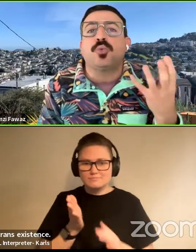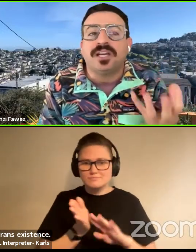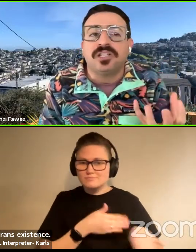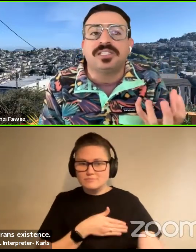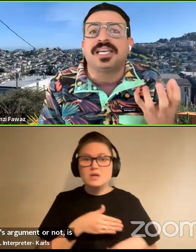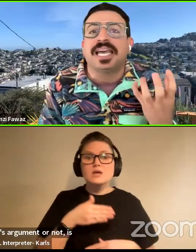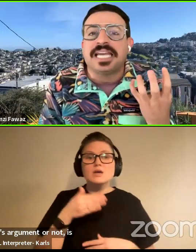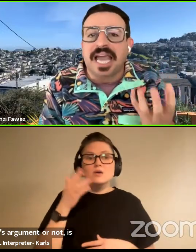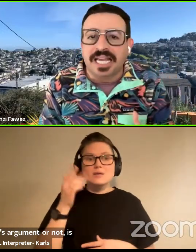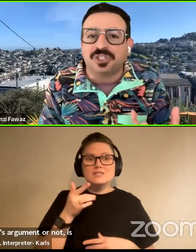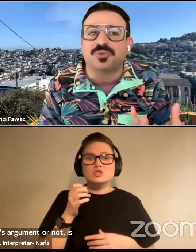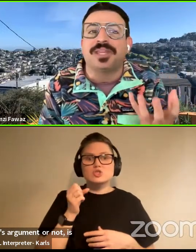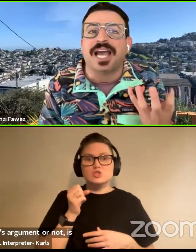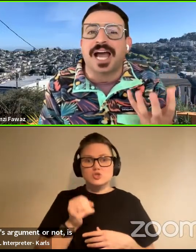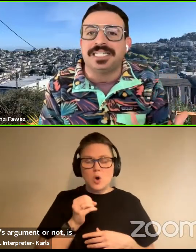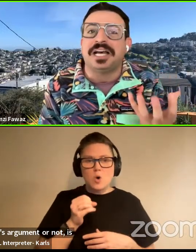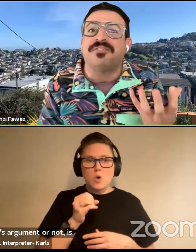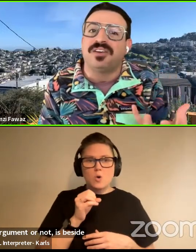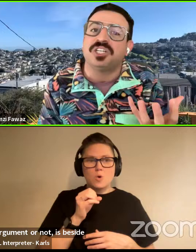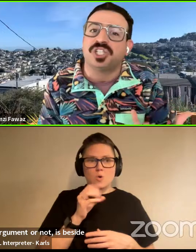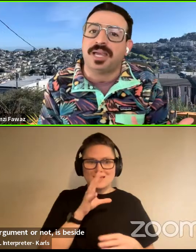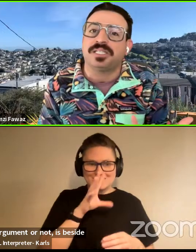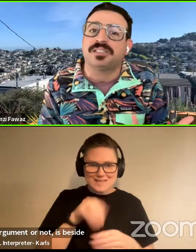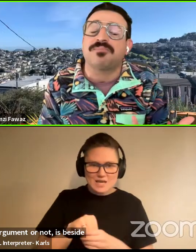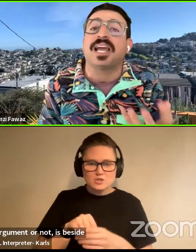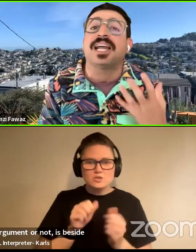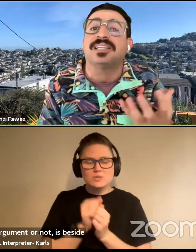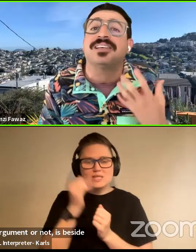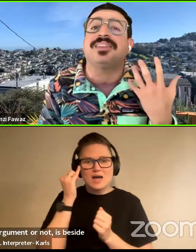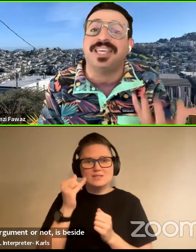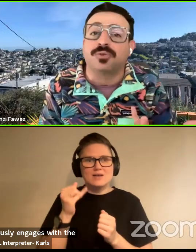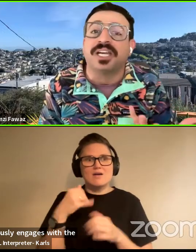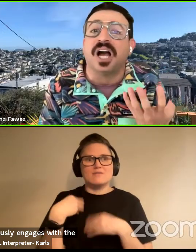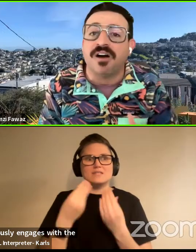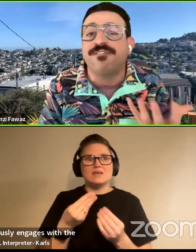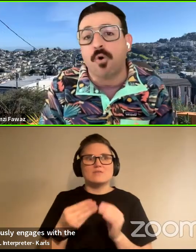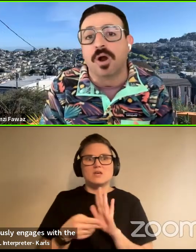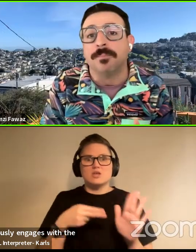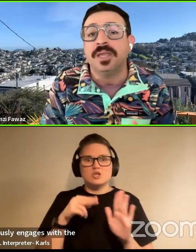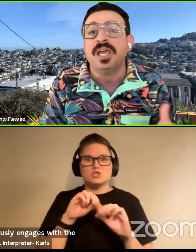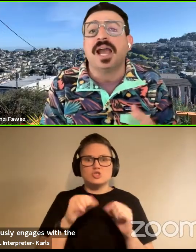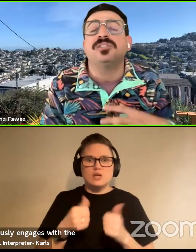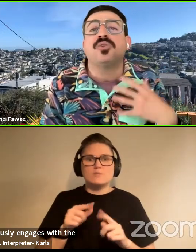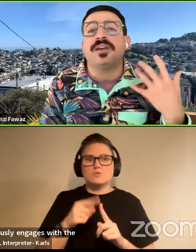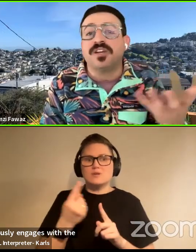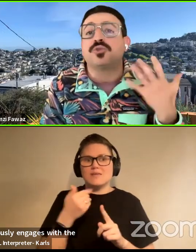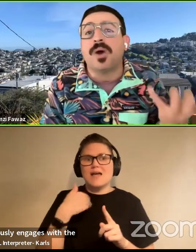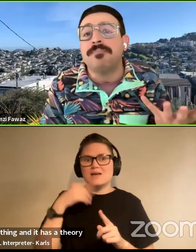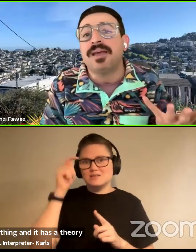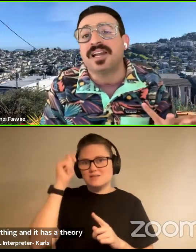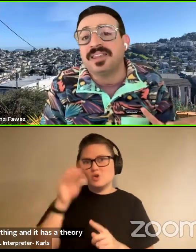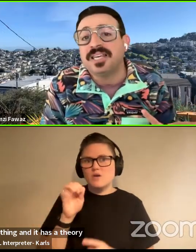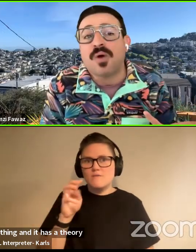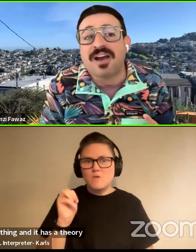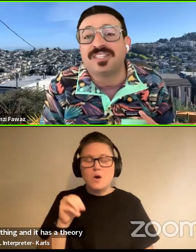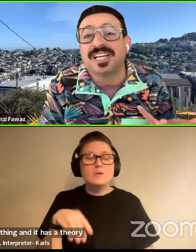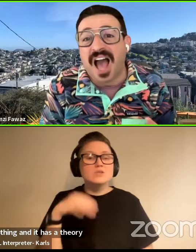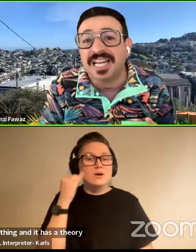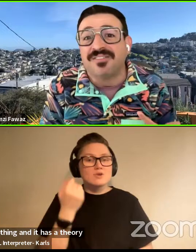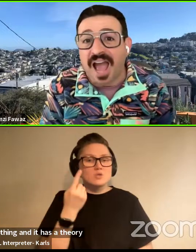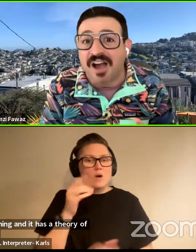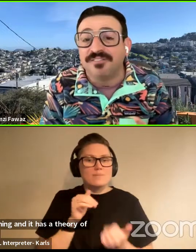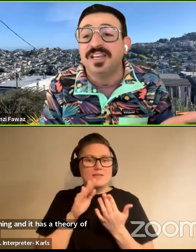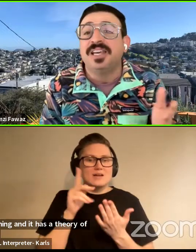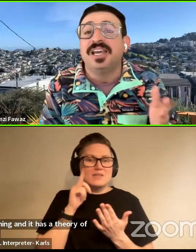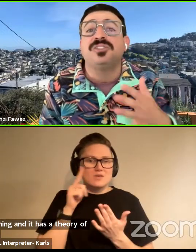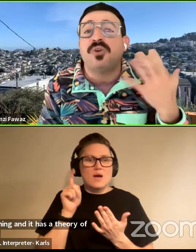it's so rigorously engages with the idea of giving shape to something and it has a theory of form. And so if there's one method I think you have